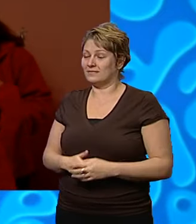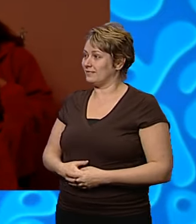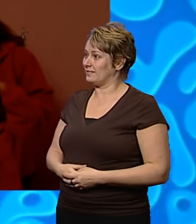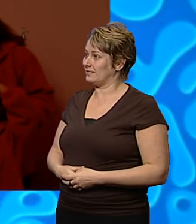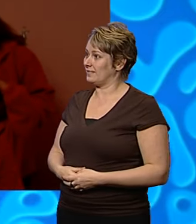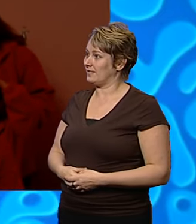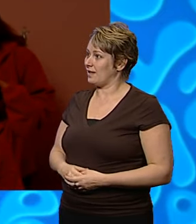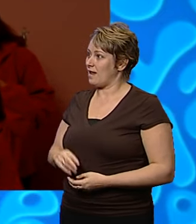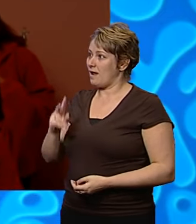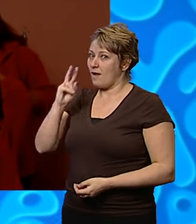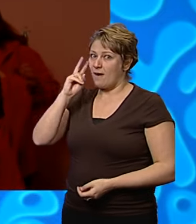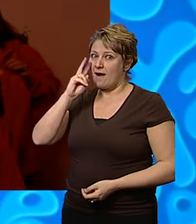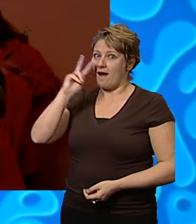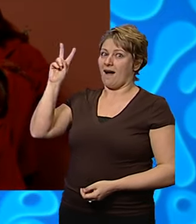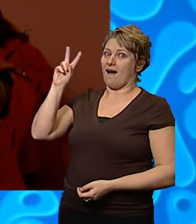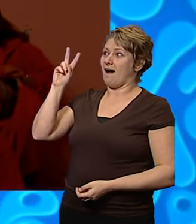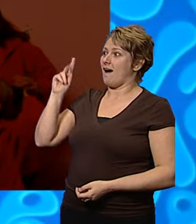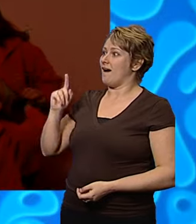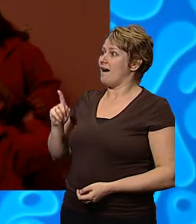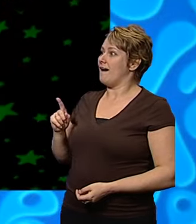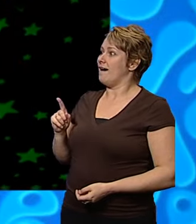and look up.